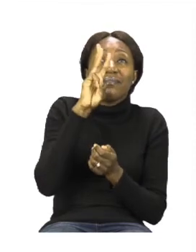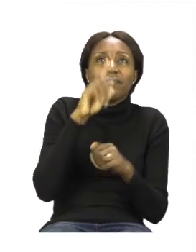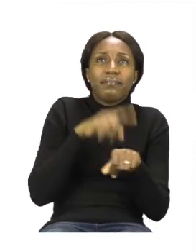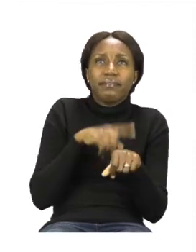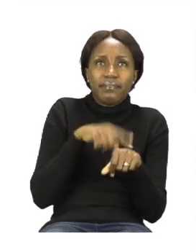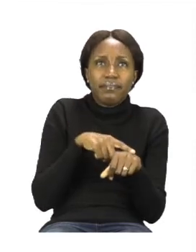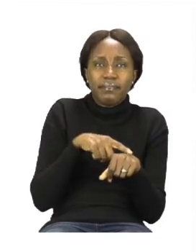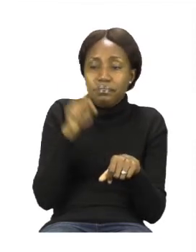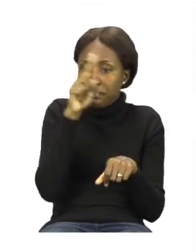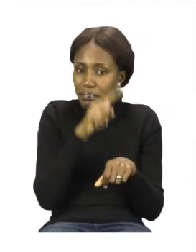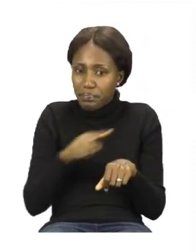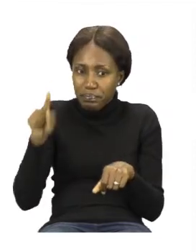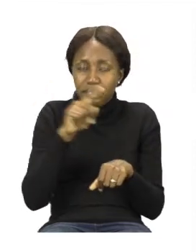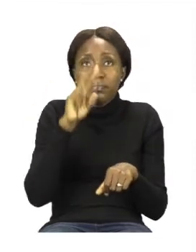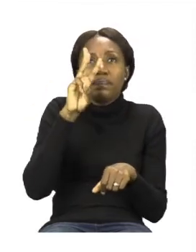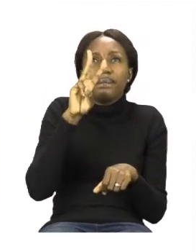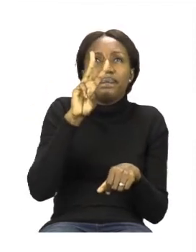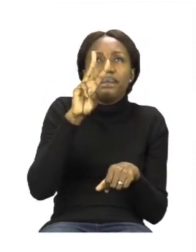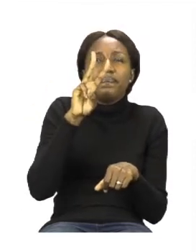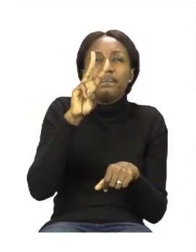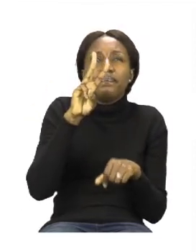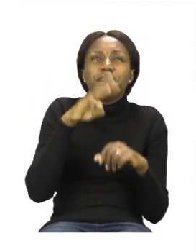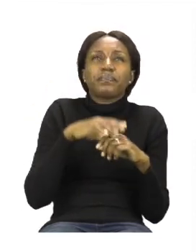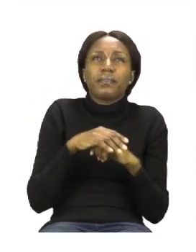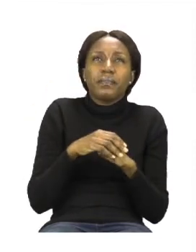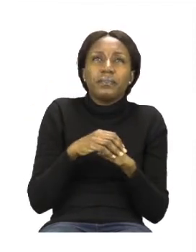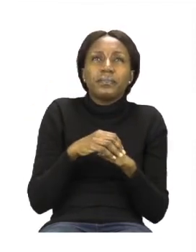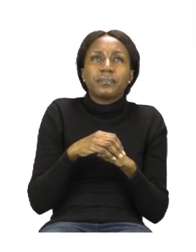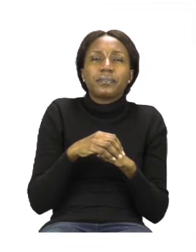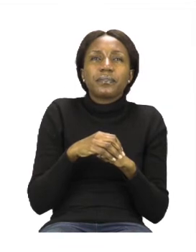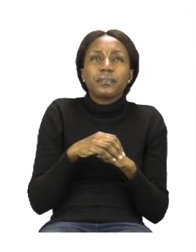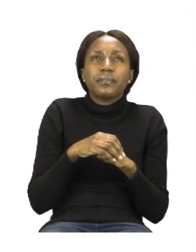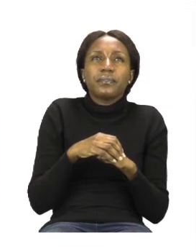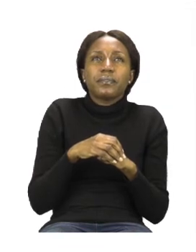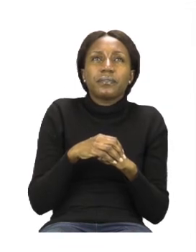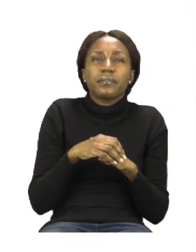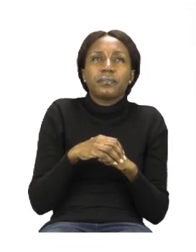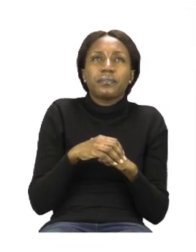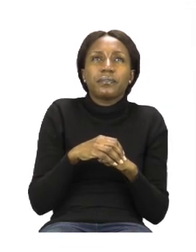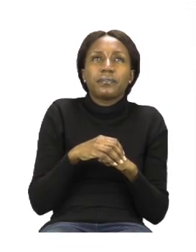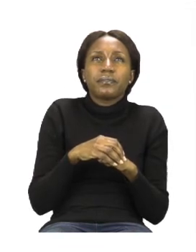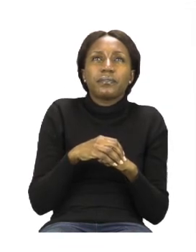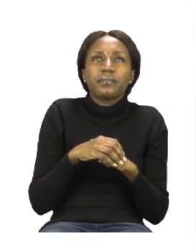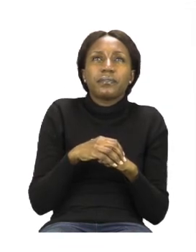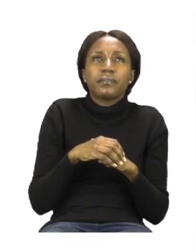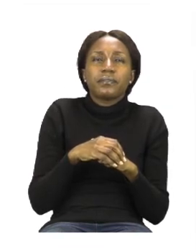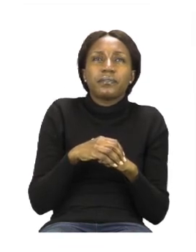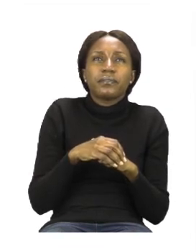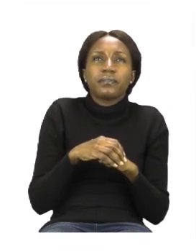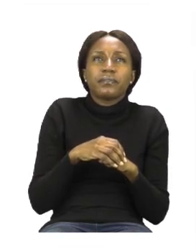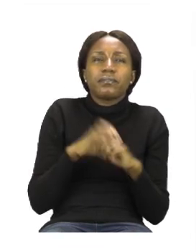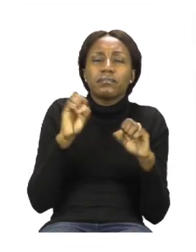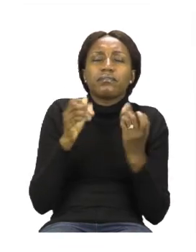Good job. Now, how many times do you say we clapped our